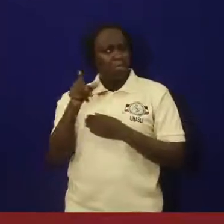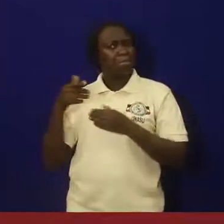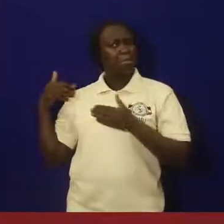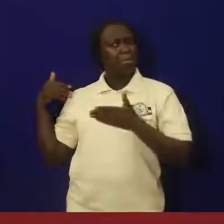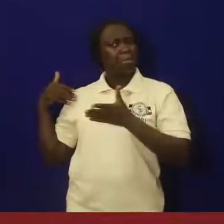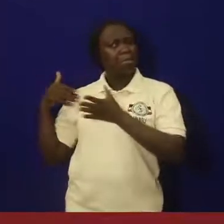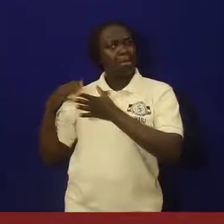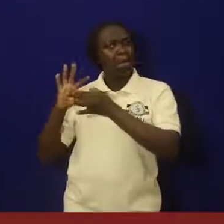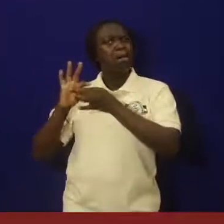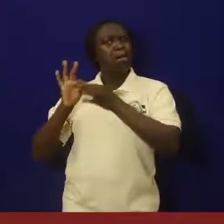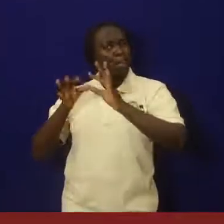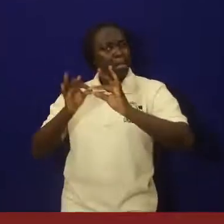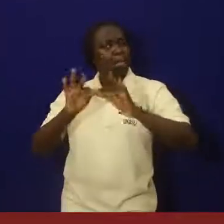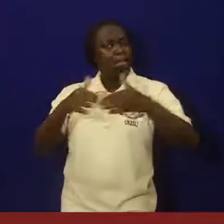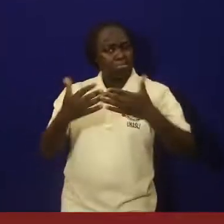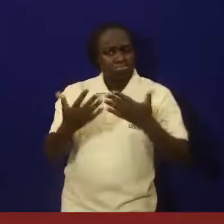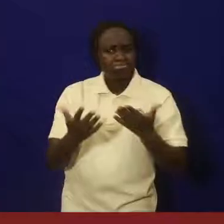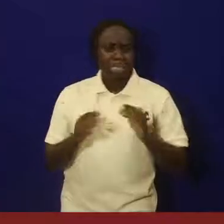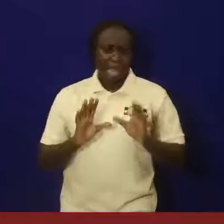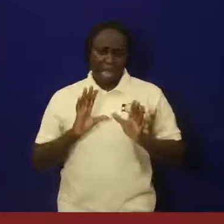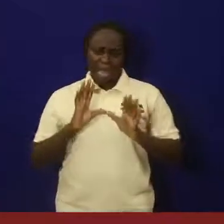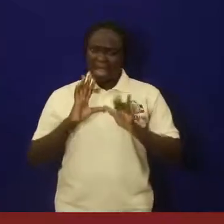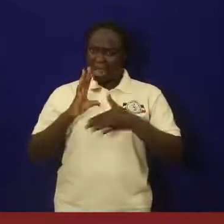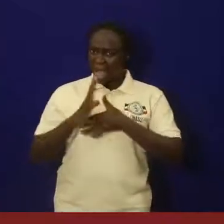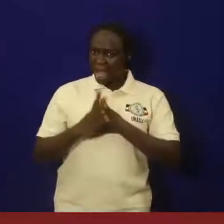people. We knew their culture,